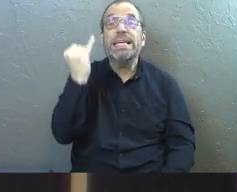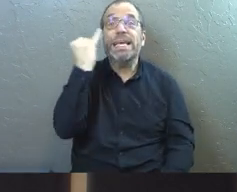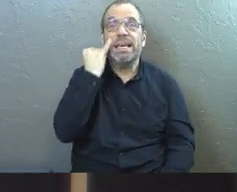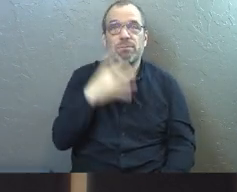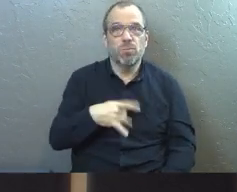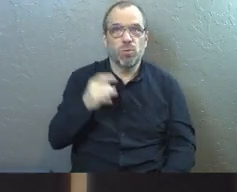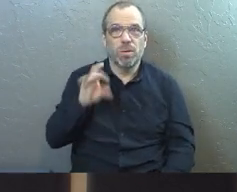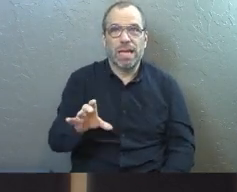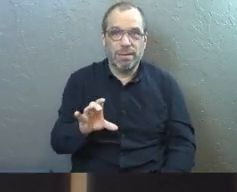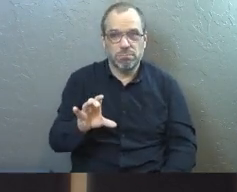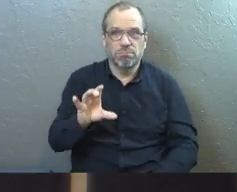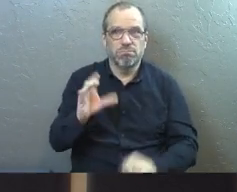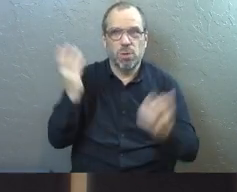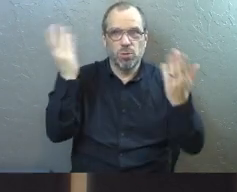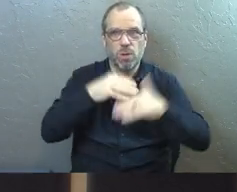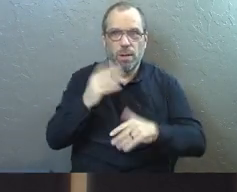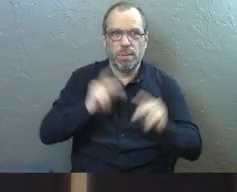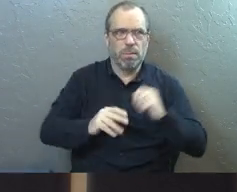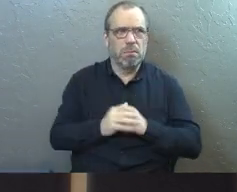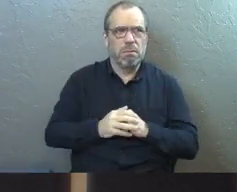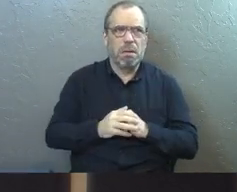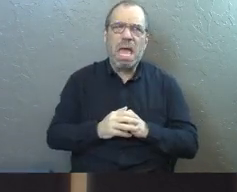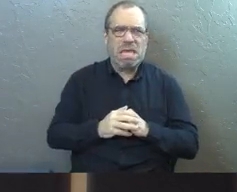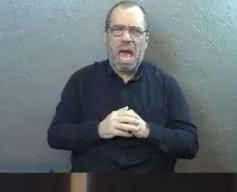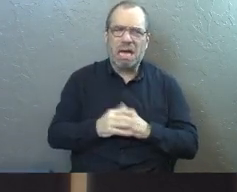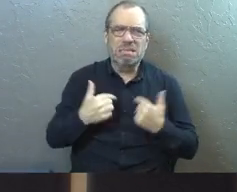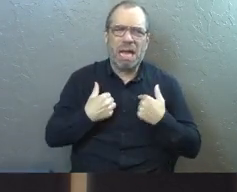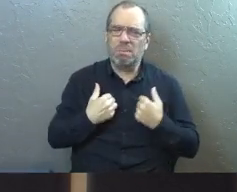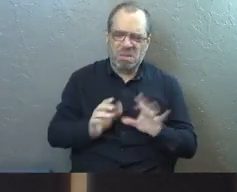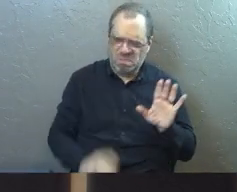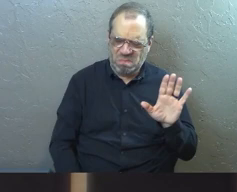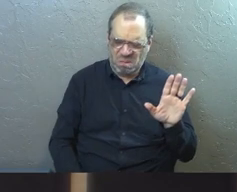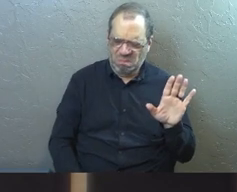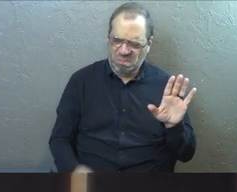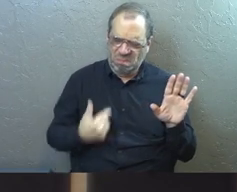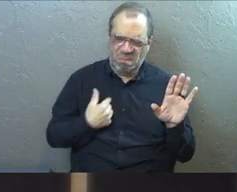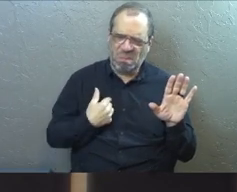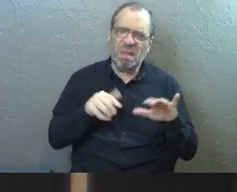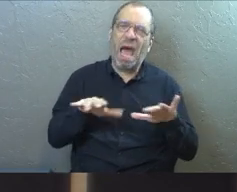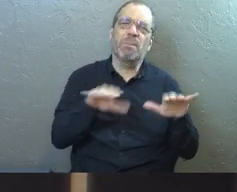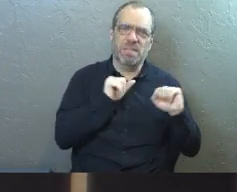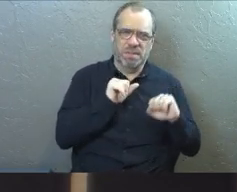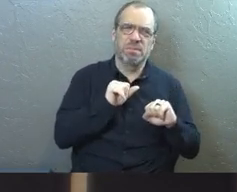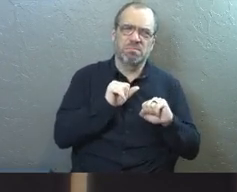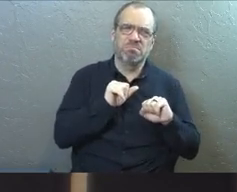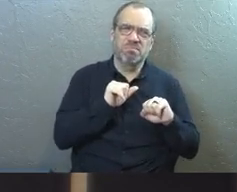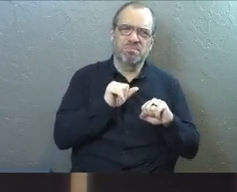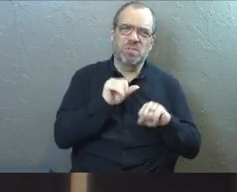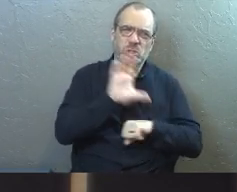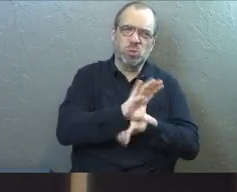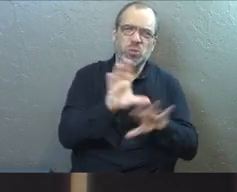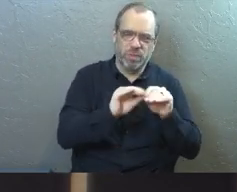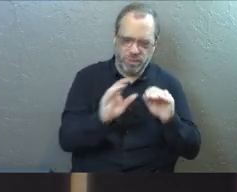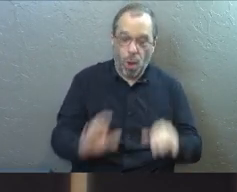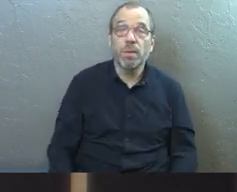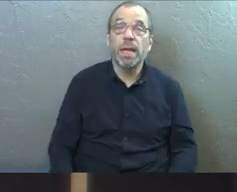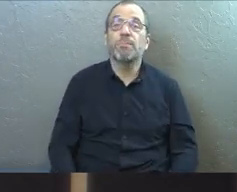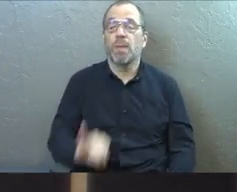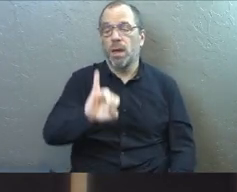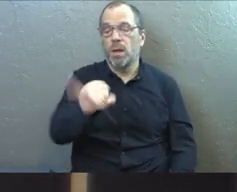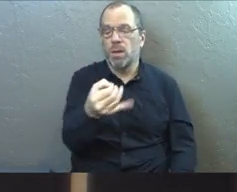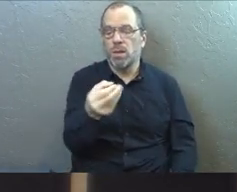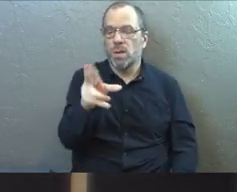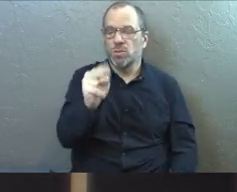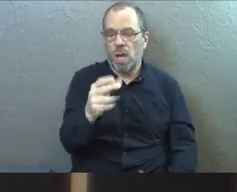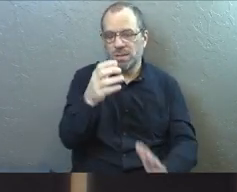There's multiple people I've talked to this week that were just like, yeah, I'm going to leave when that happens. So no problem. All right, we're going to pick up the story this morning in John